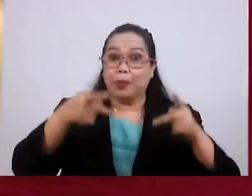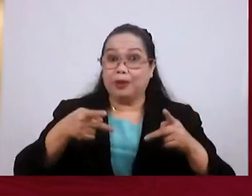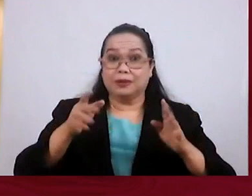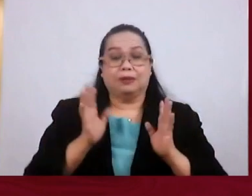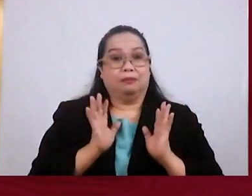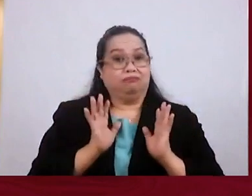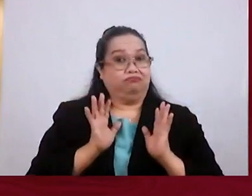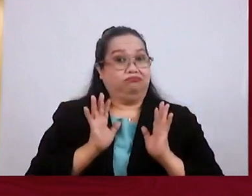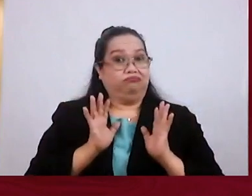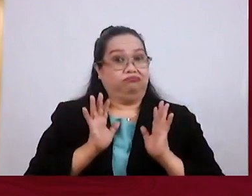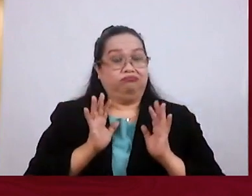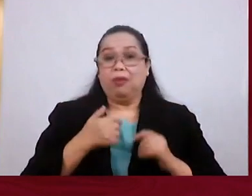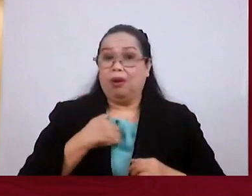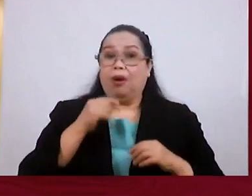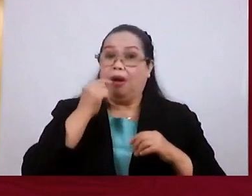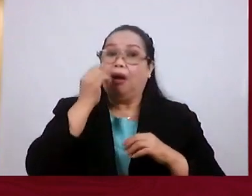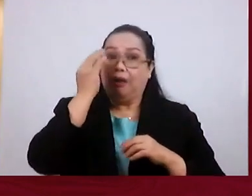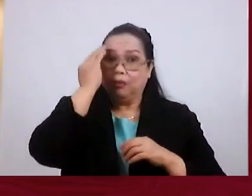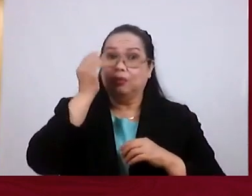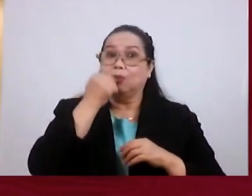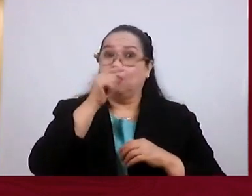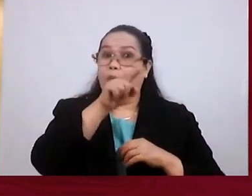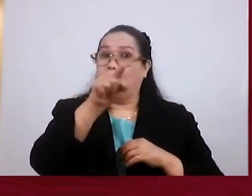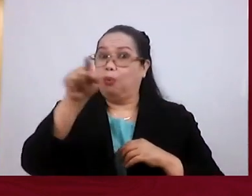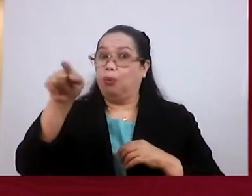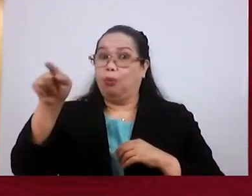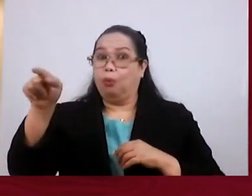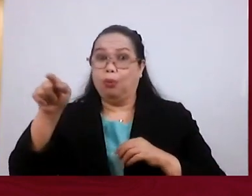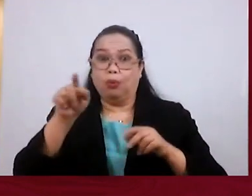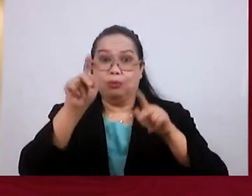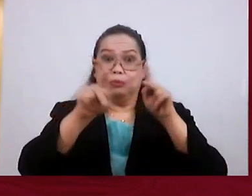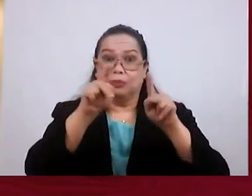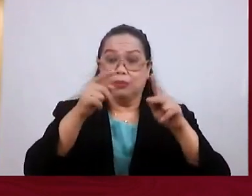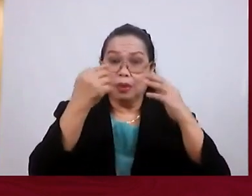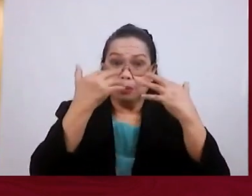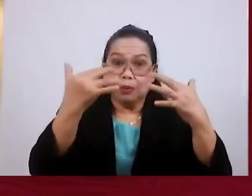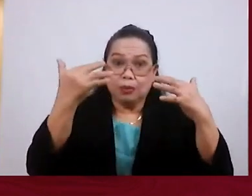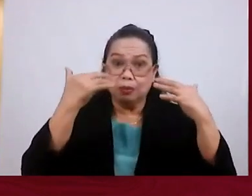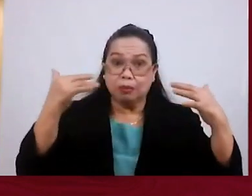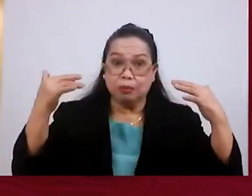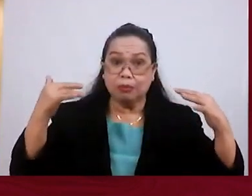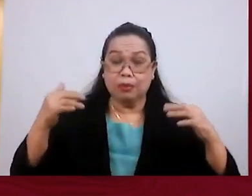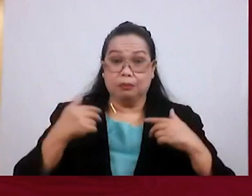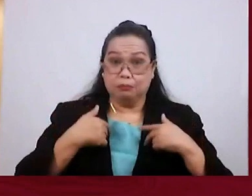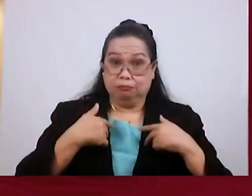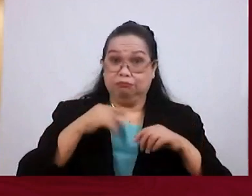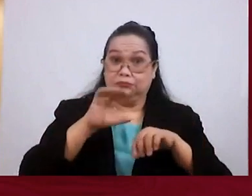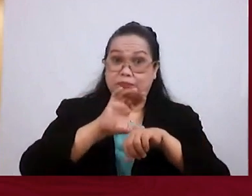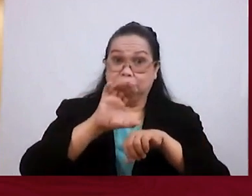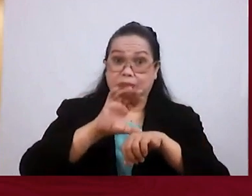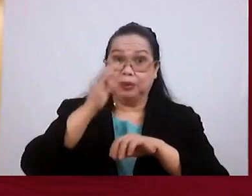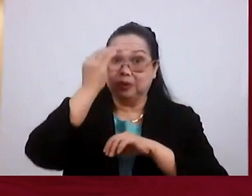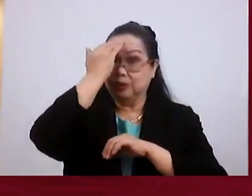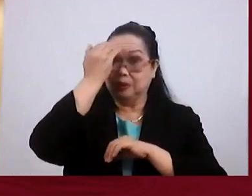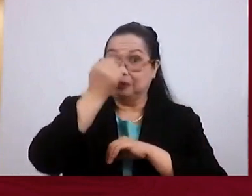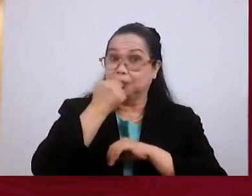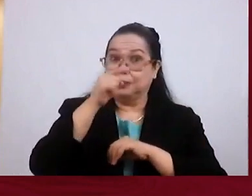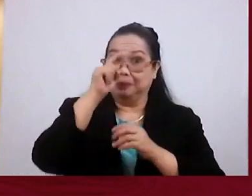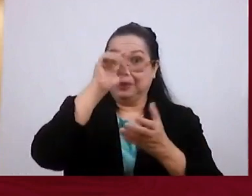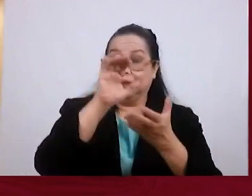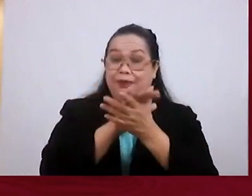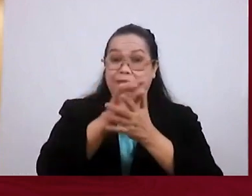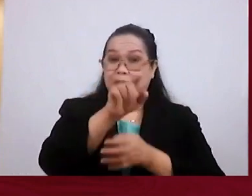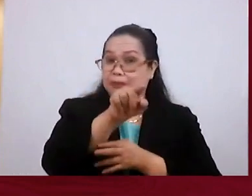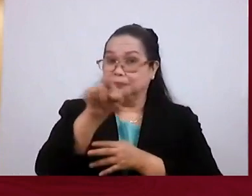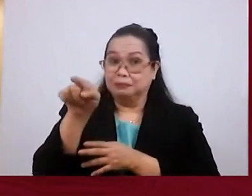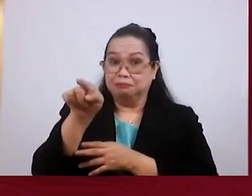He's not pretending, look, I know who in the congregation, who are worshiping with us in the churches over there. I know who are believers or not.